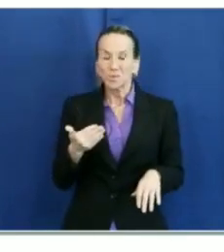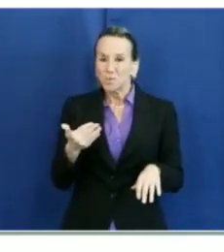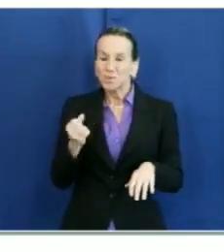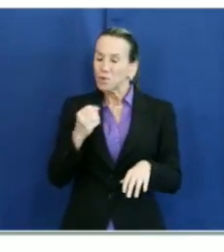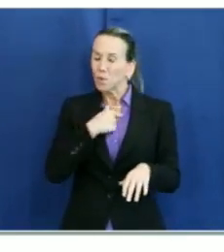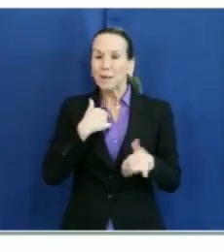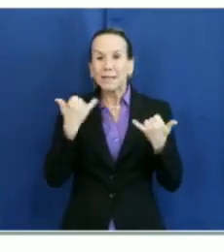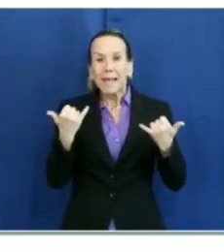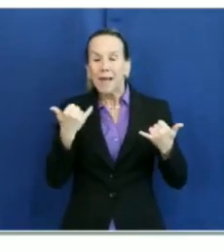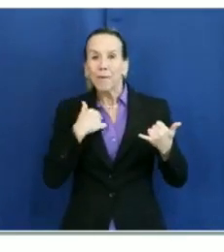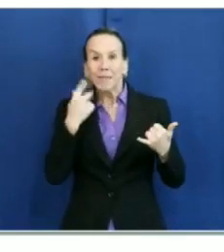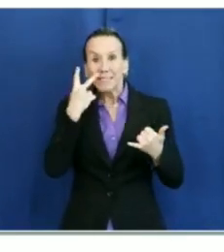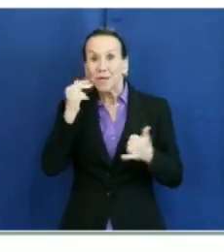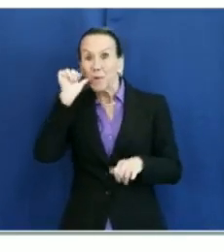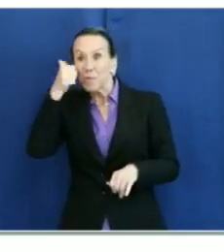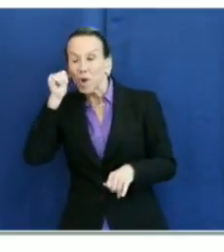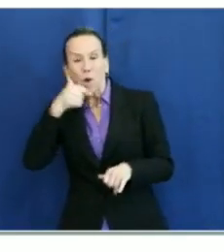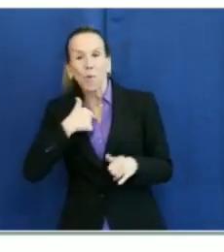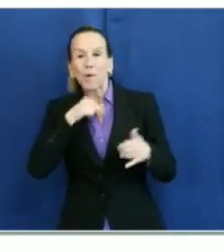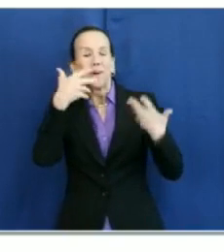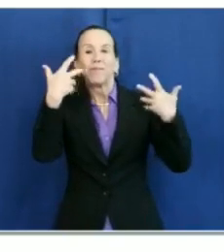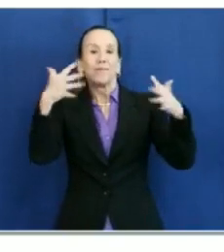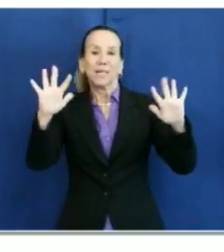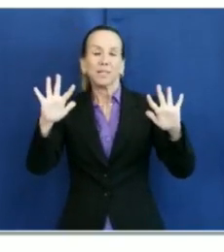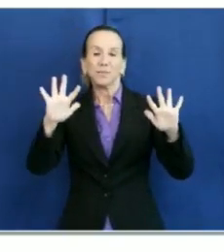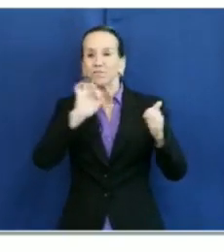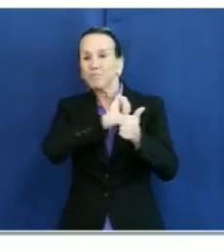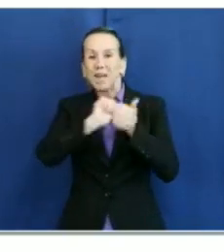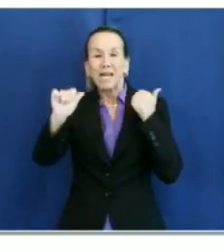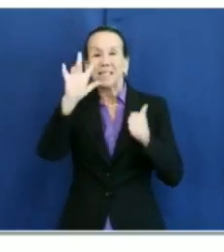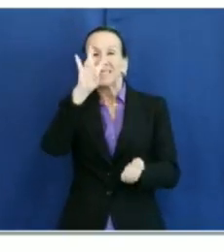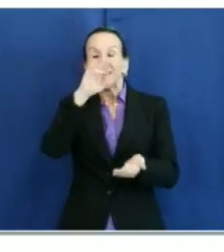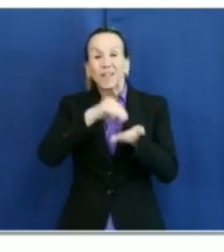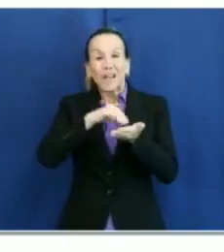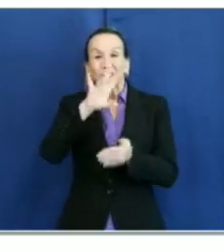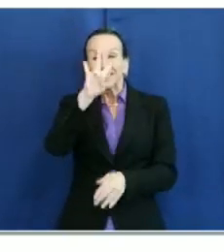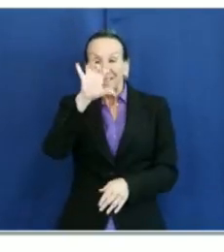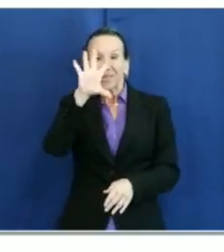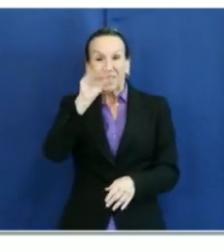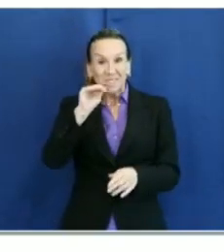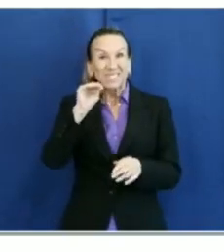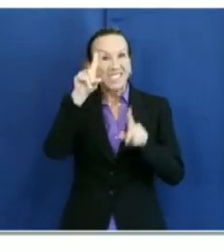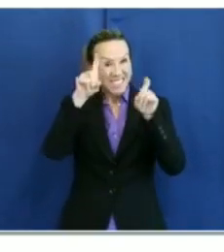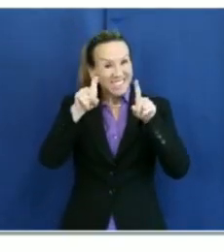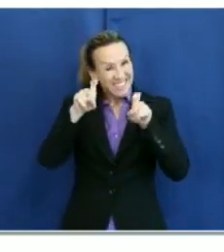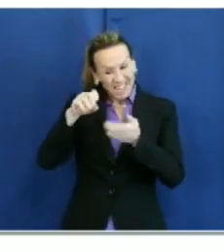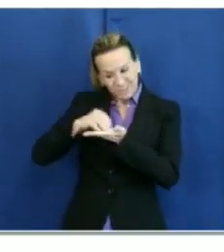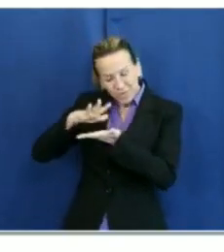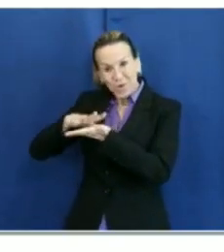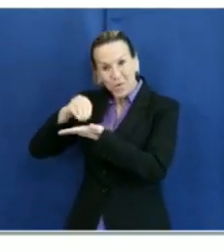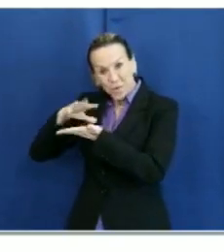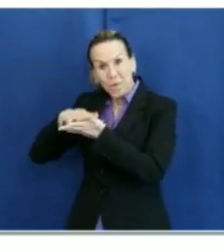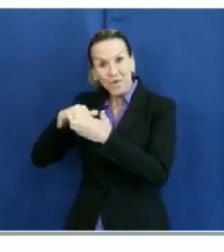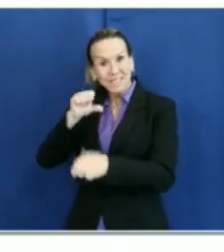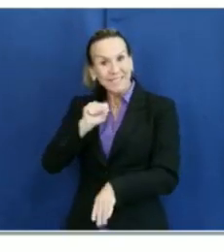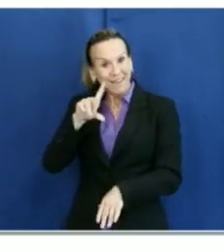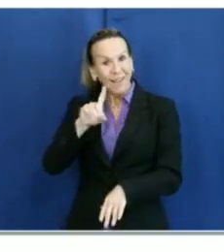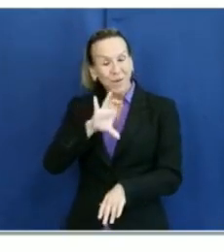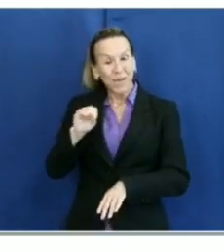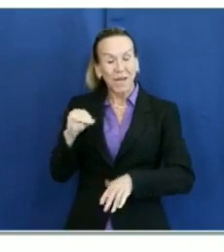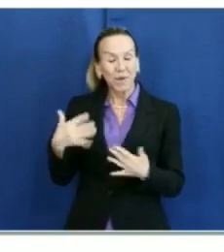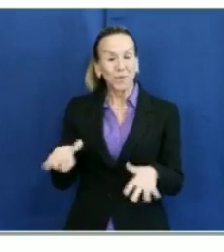are rapidly approaching tomorrow. We should surpass 750,000 total tests reported in San Diego County.